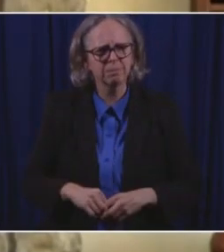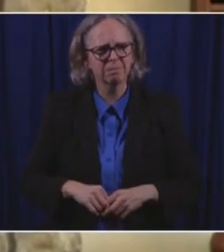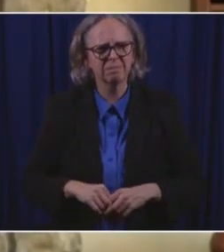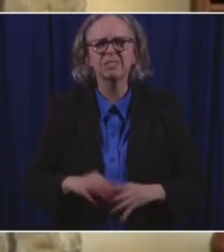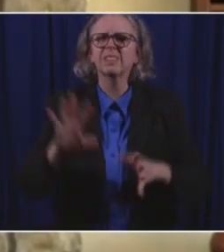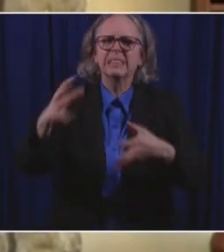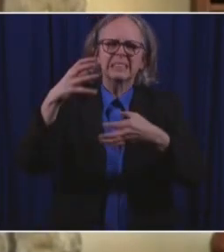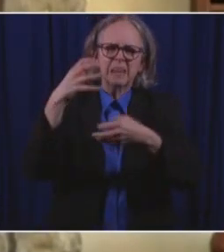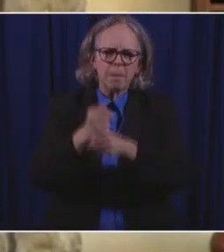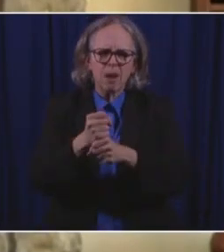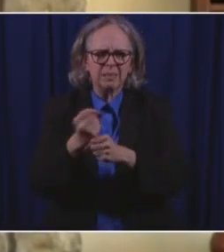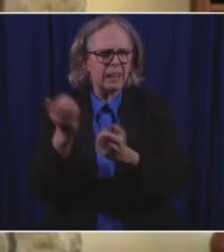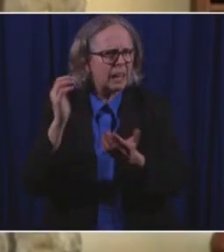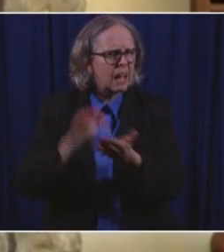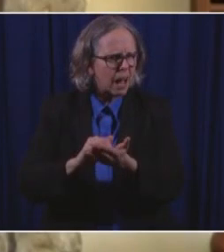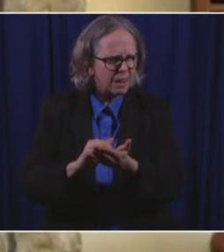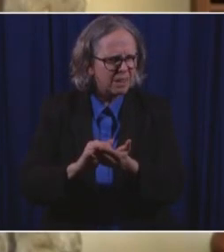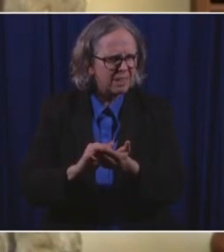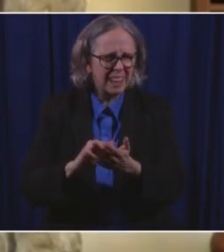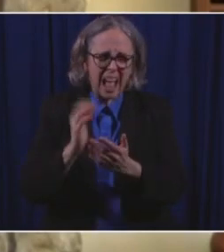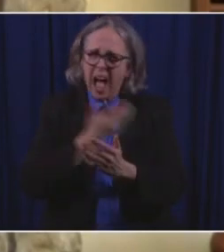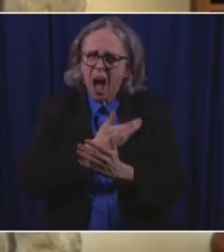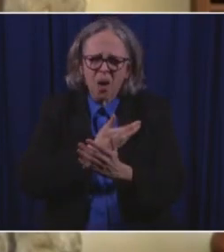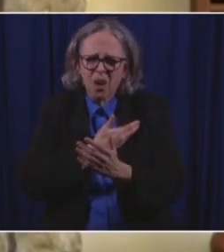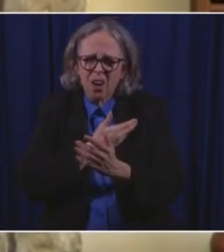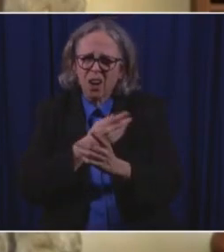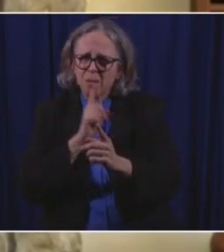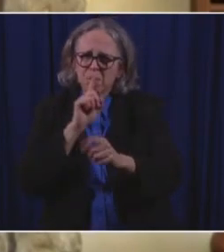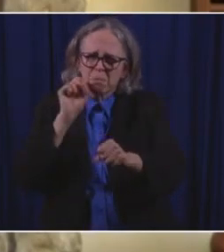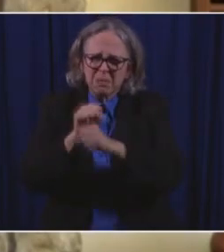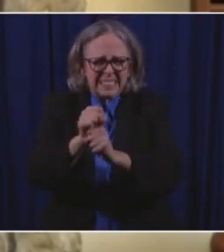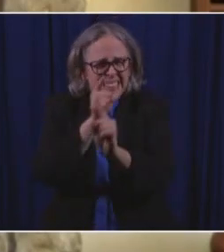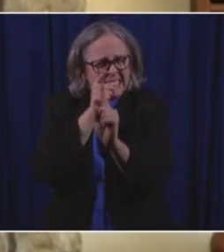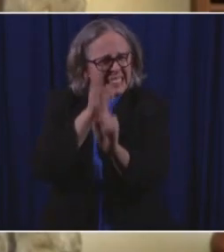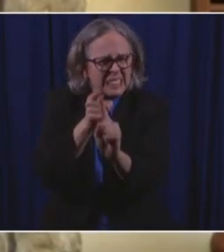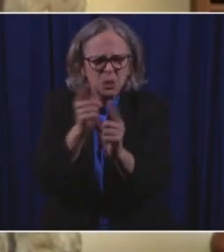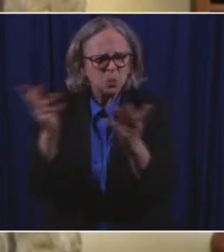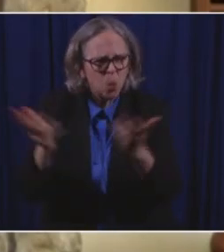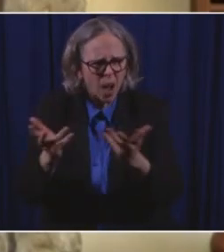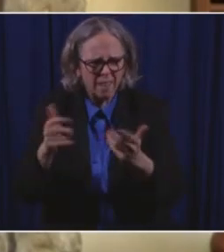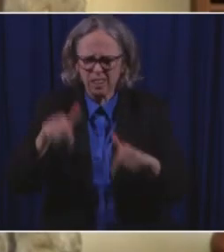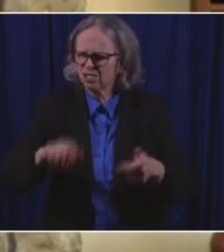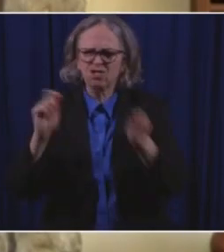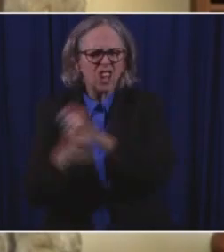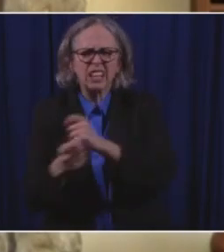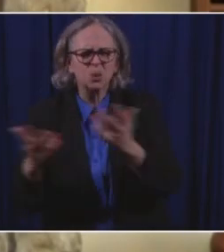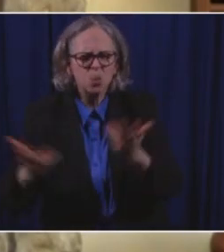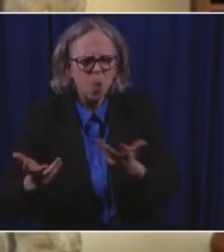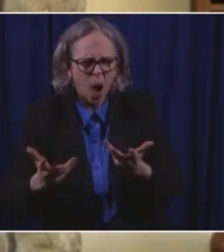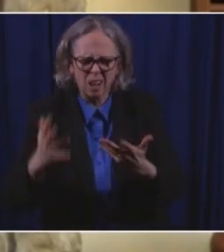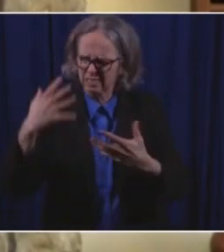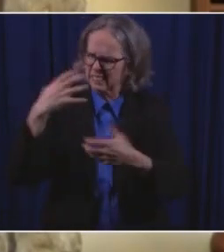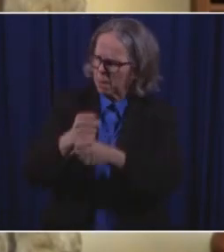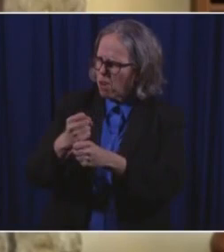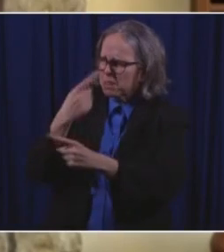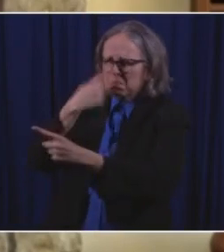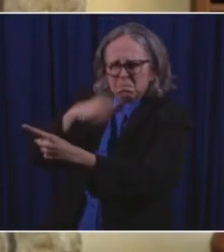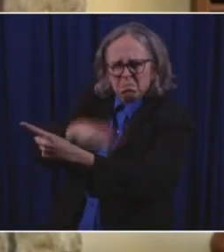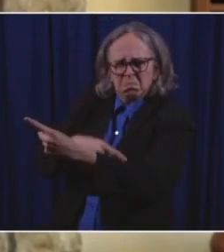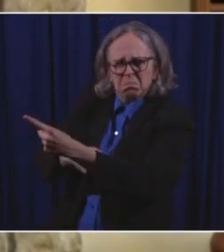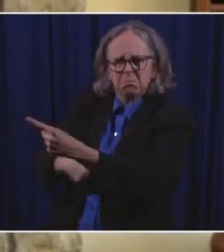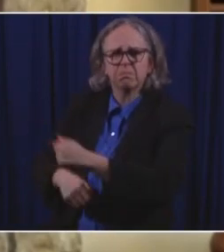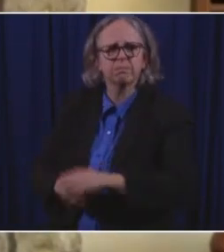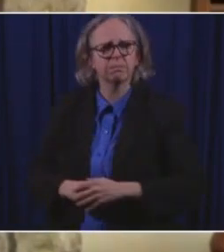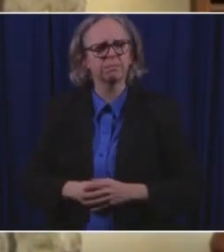the ultimate objective in making this change. What does CDC hope to